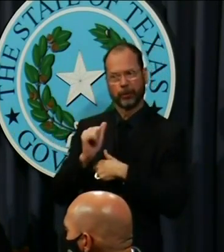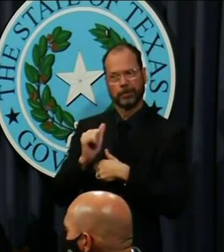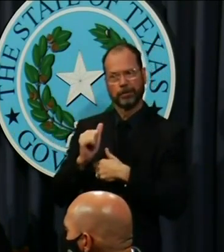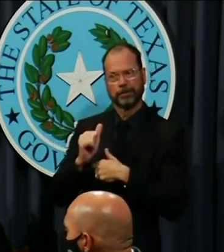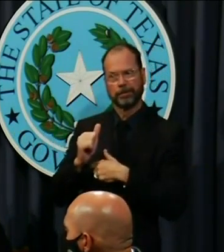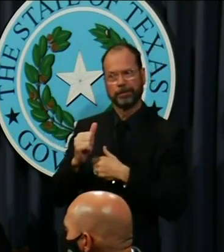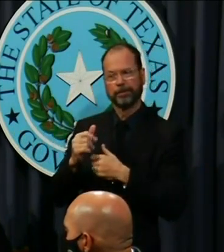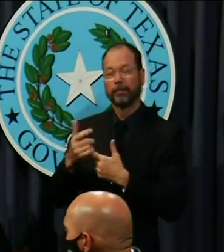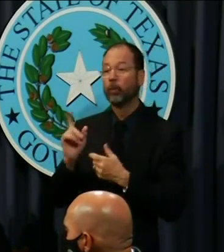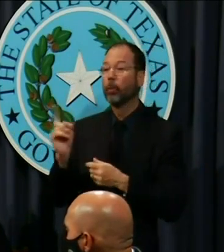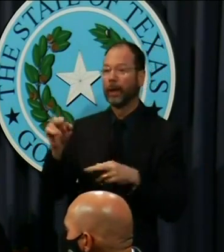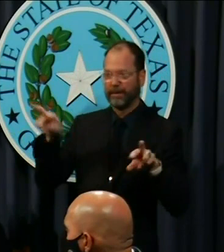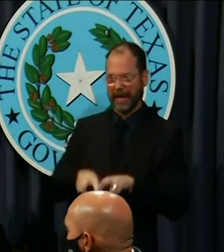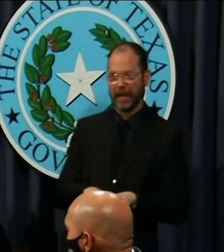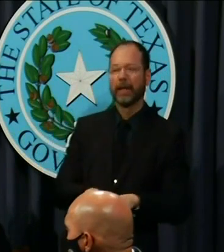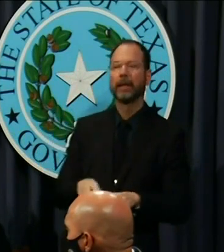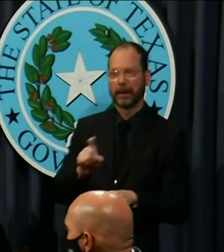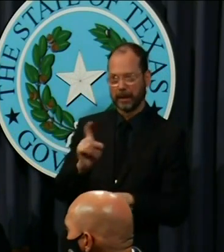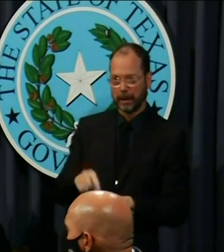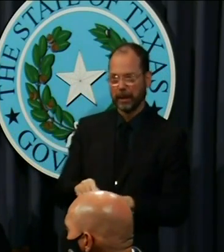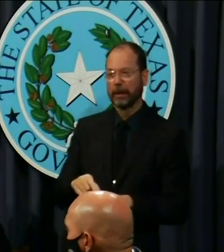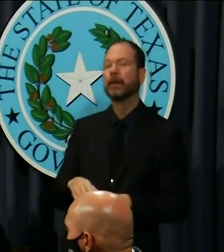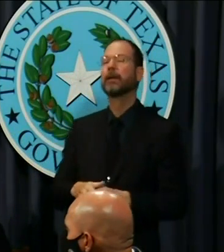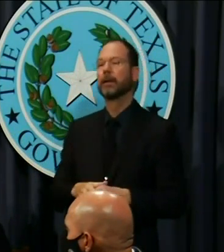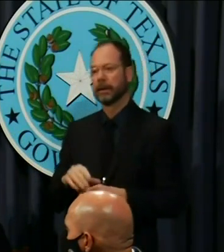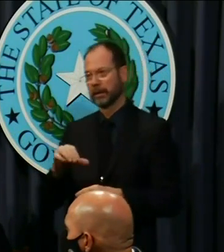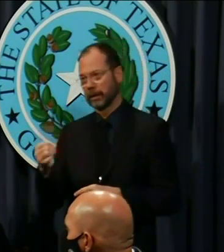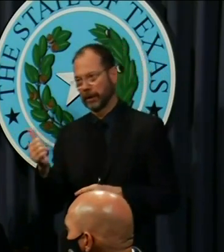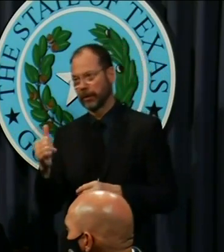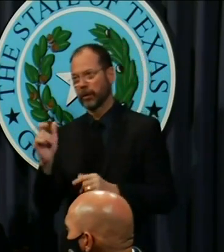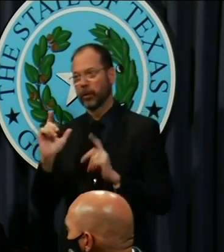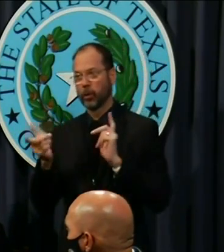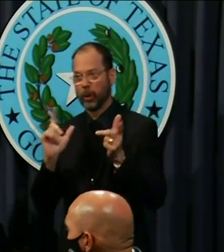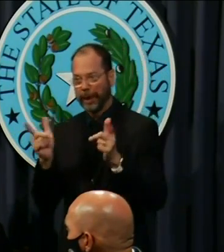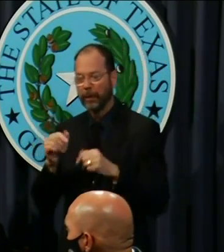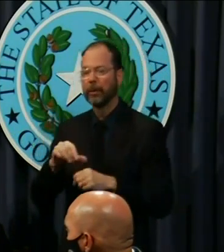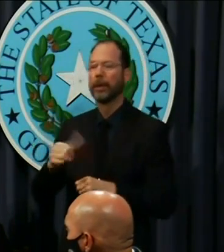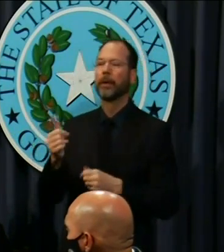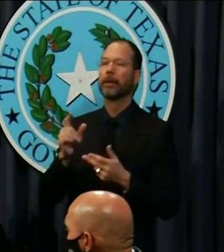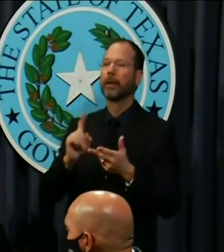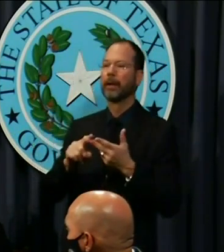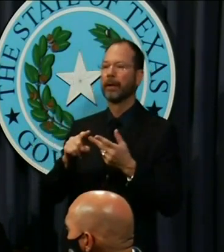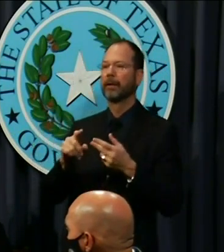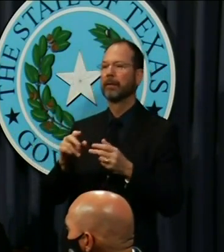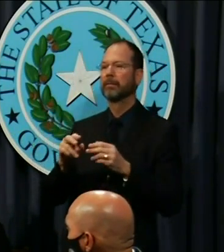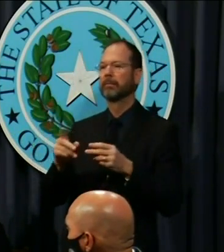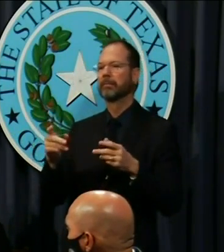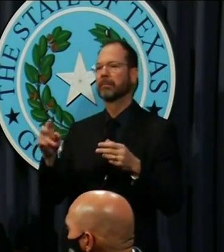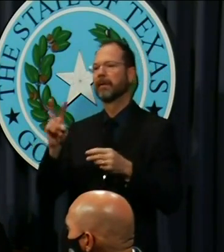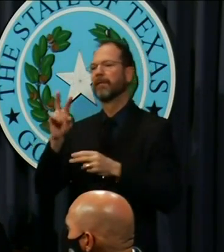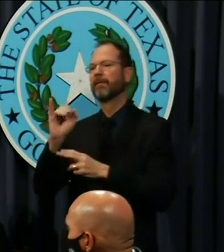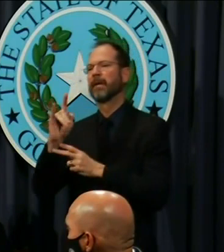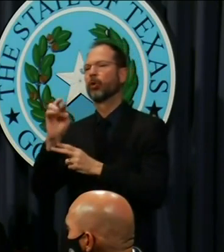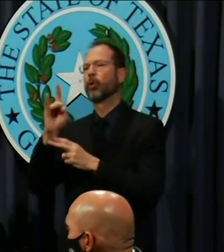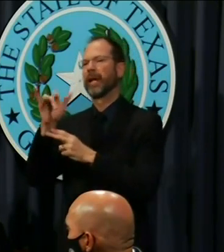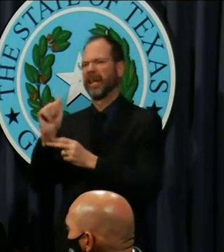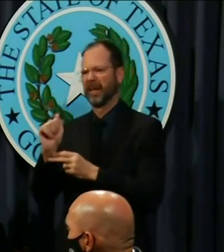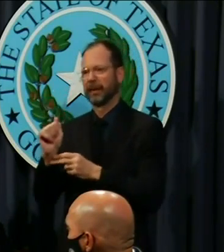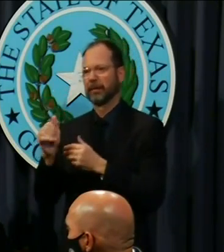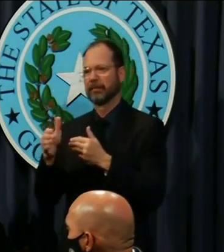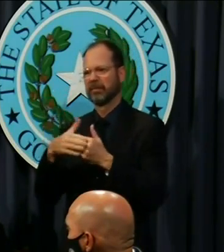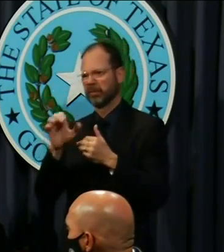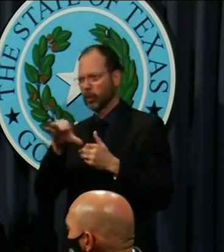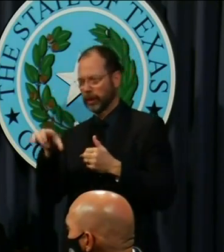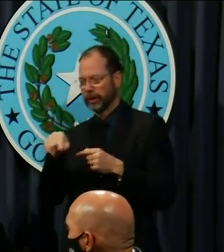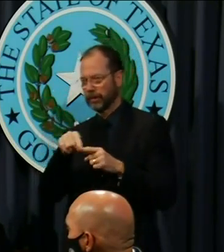One is the Rio Grande Valley, another is Laredo, and the third is Victoria. At this time, that